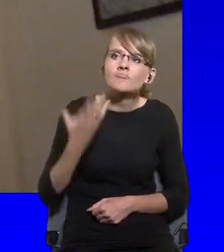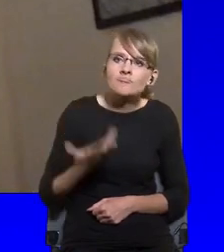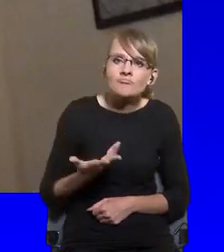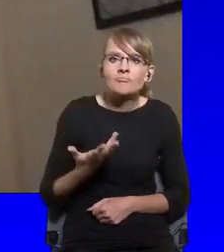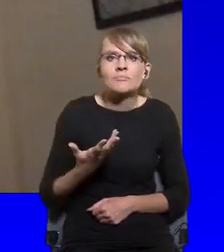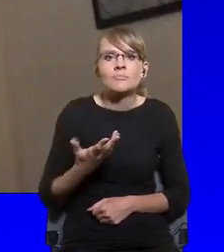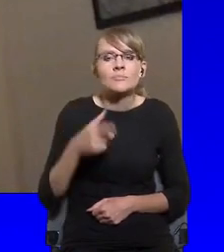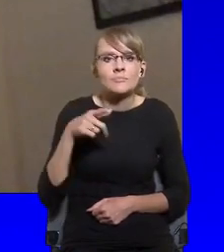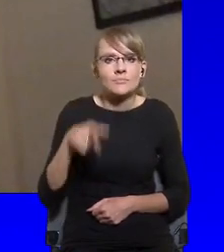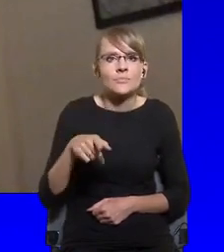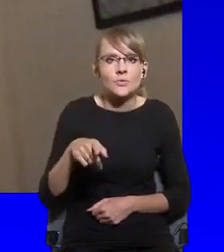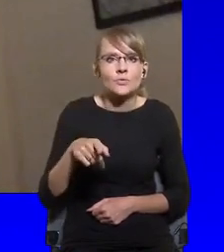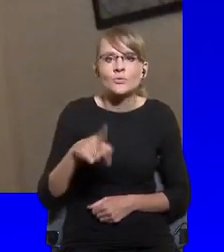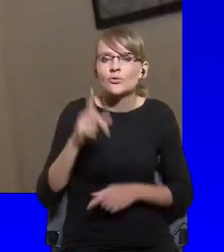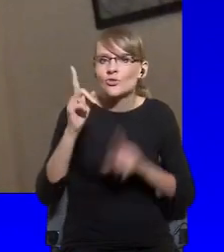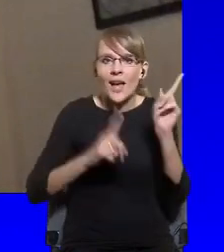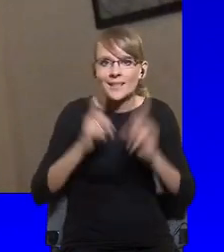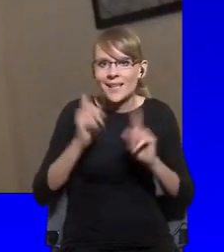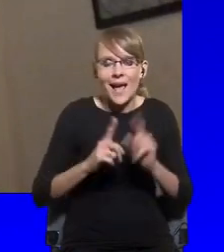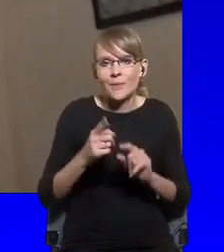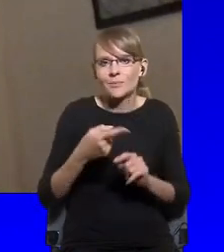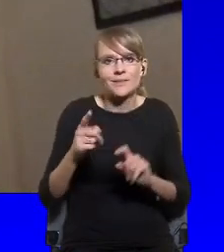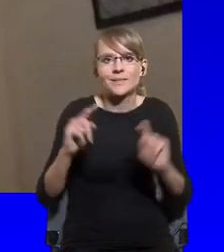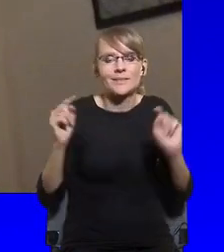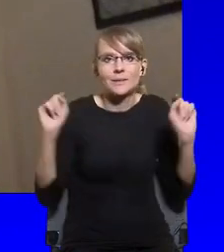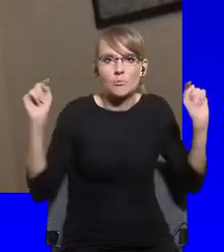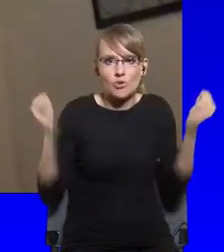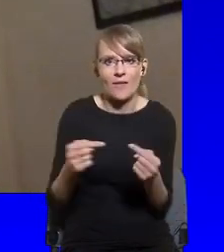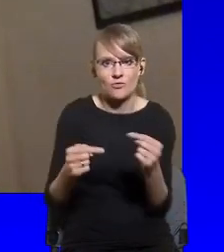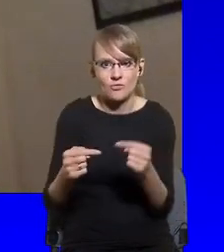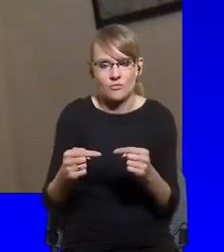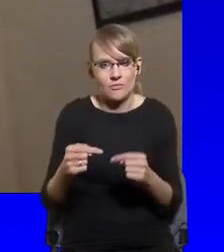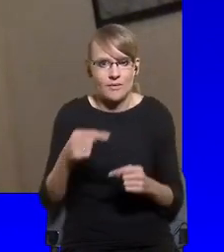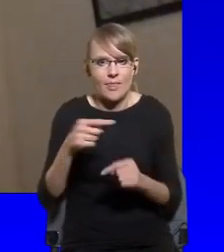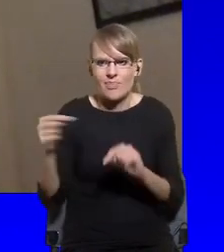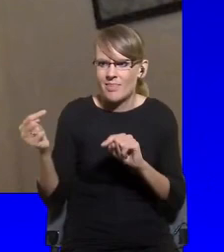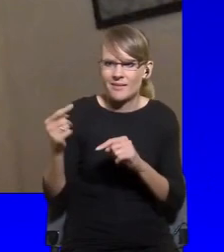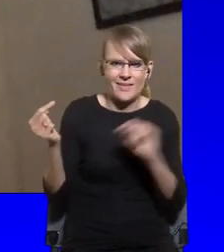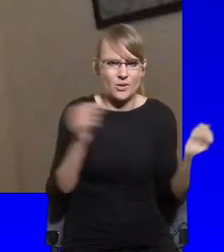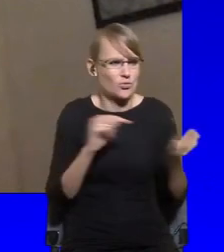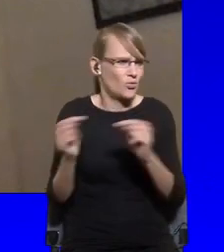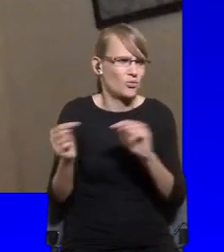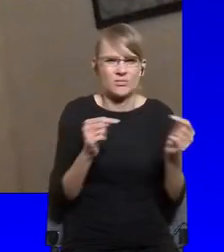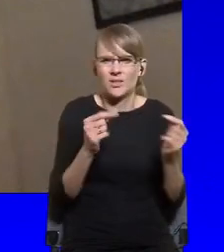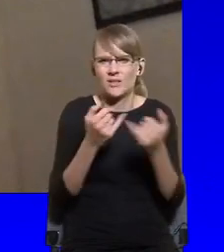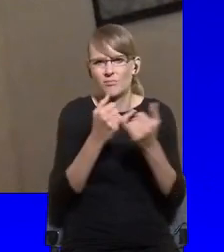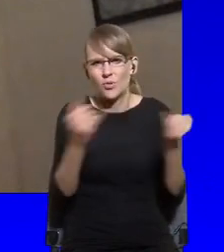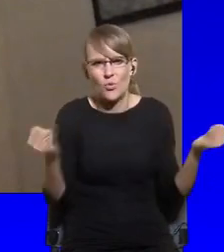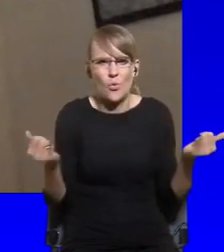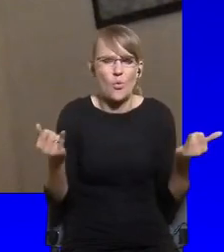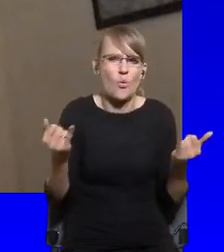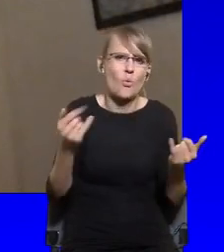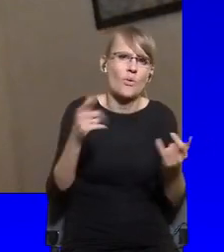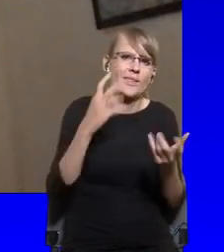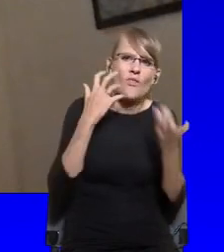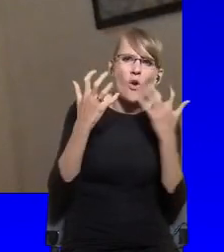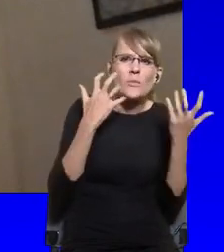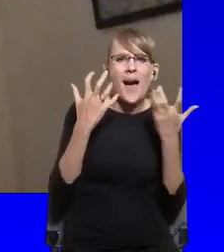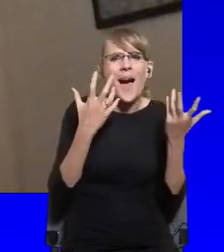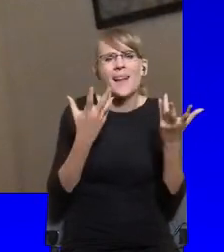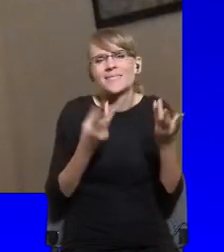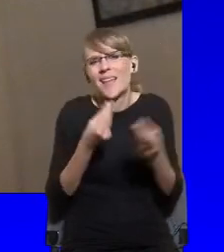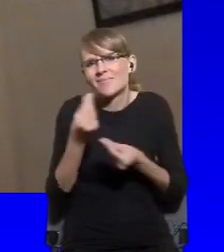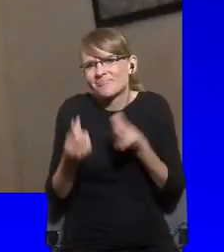divisions which they had, with statements being either watered down or blocked about territorial